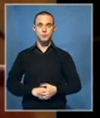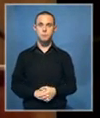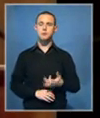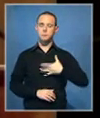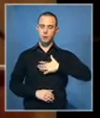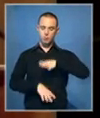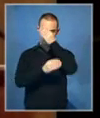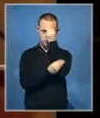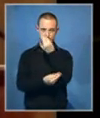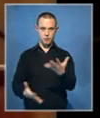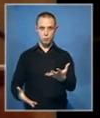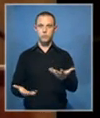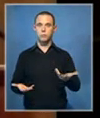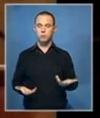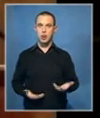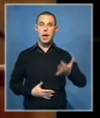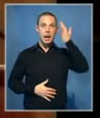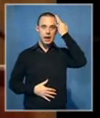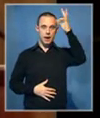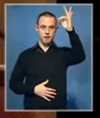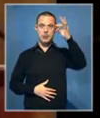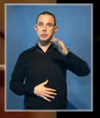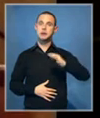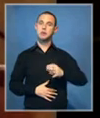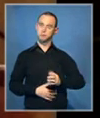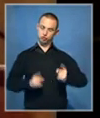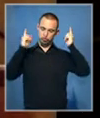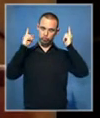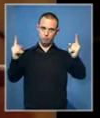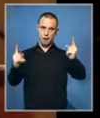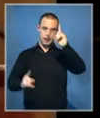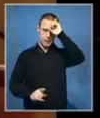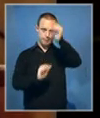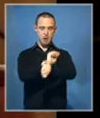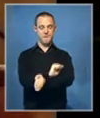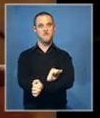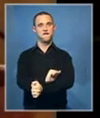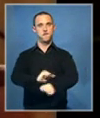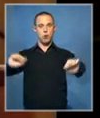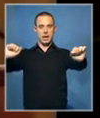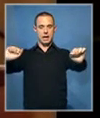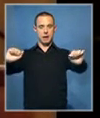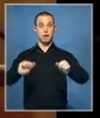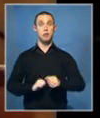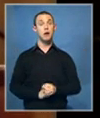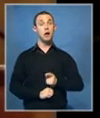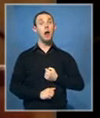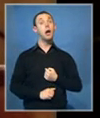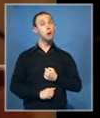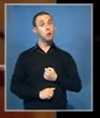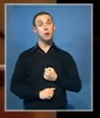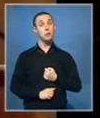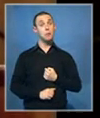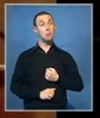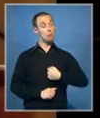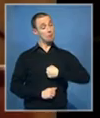has taken a firm decision to release Mr. Mandela unconditionally. I am serious. I am